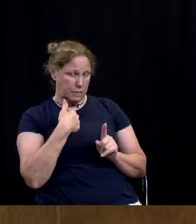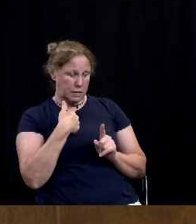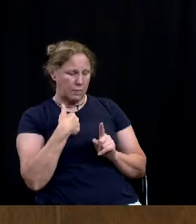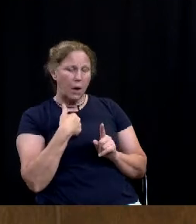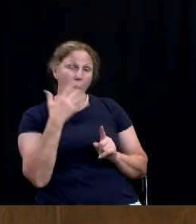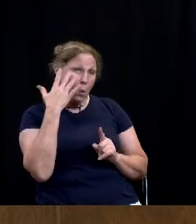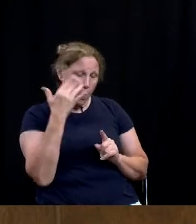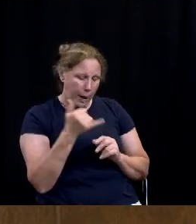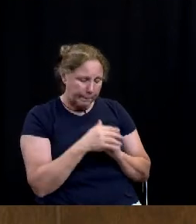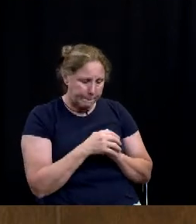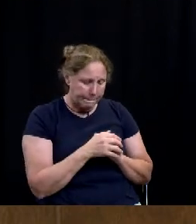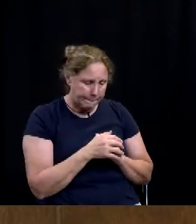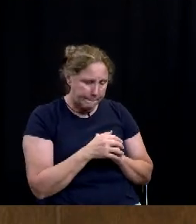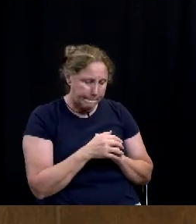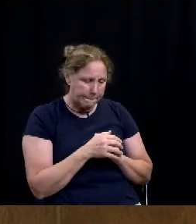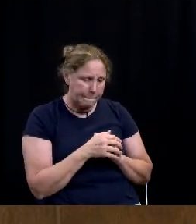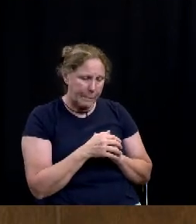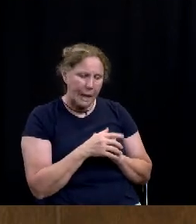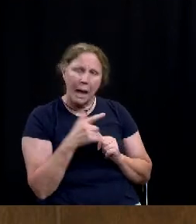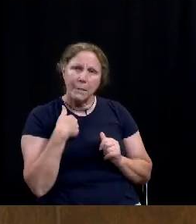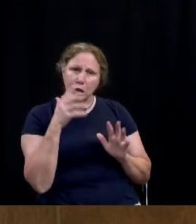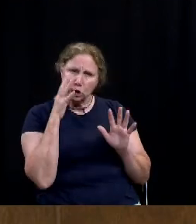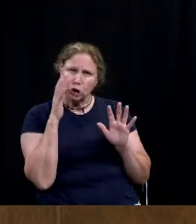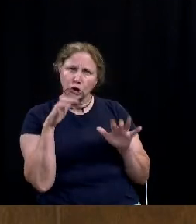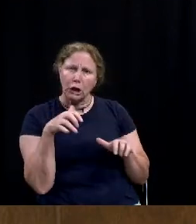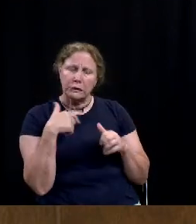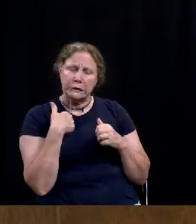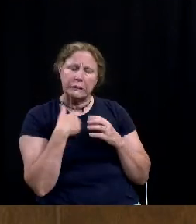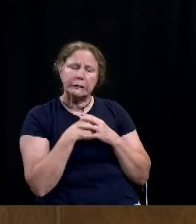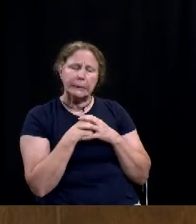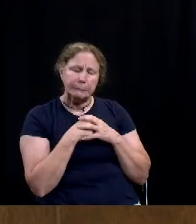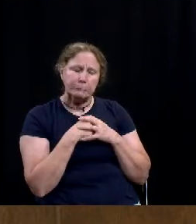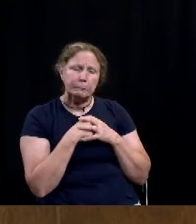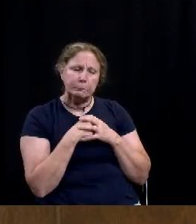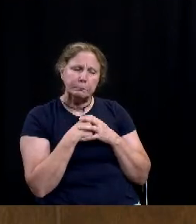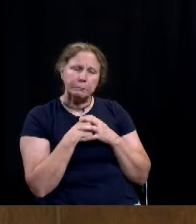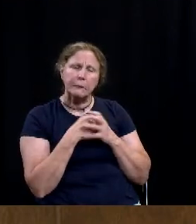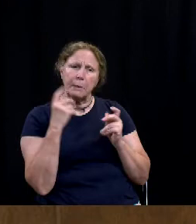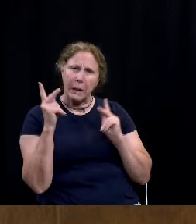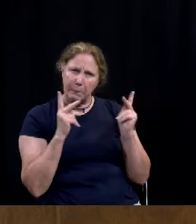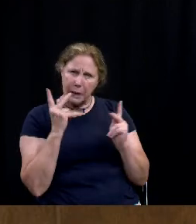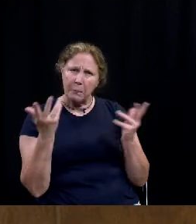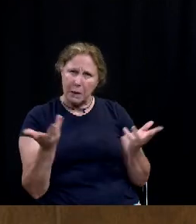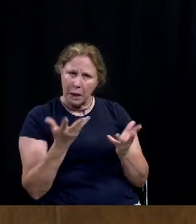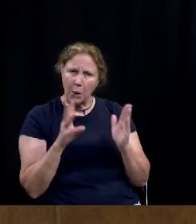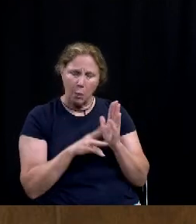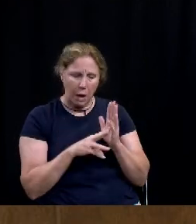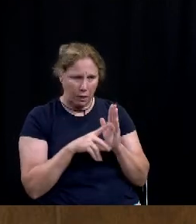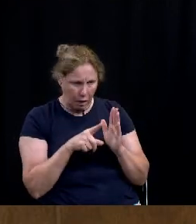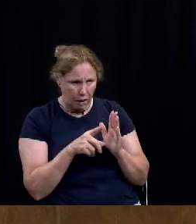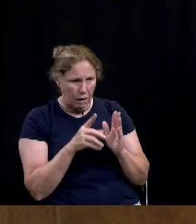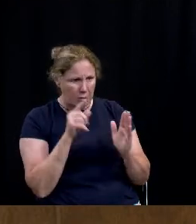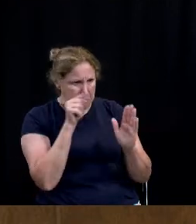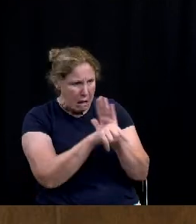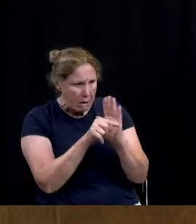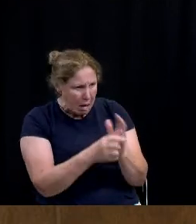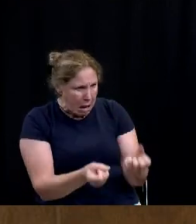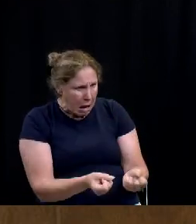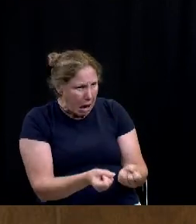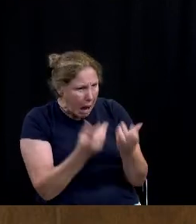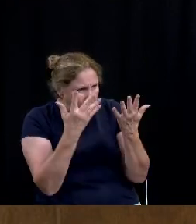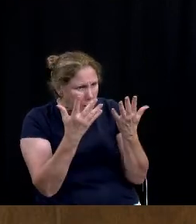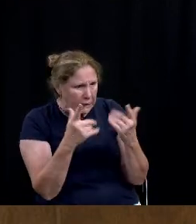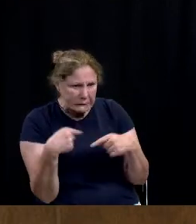it has been very alarming to me and many people of the city of waco the number of homicides that we've seen in